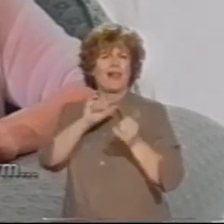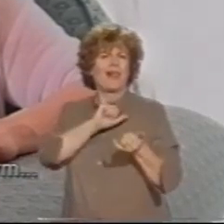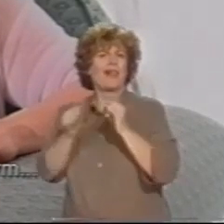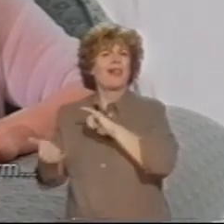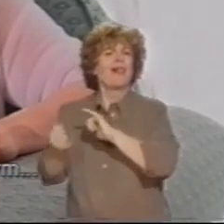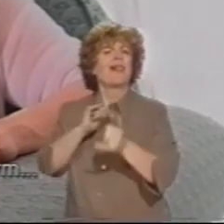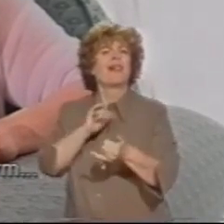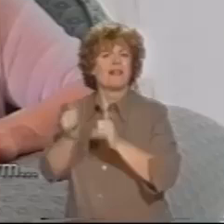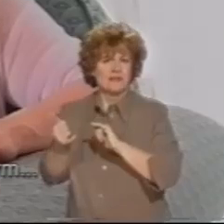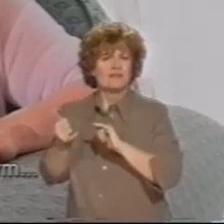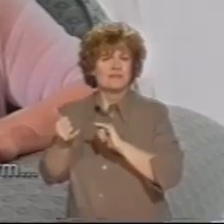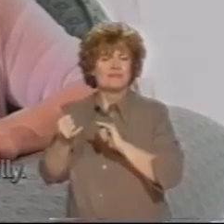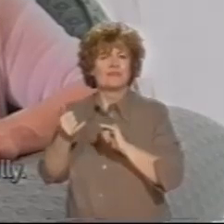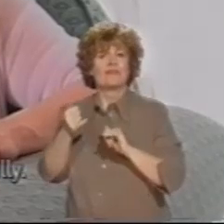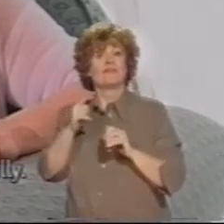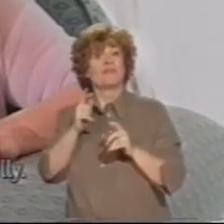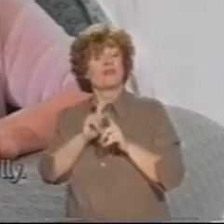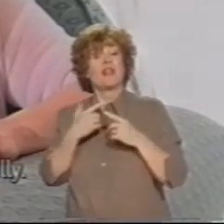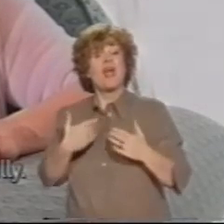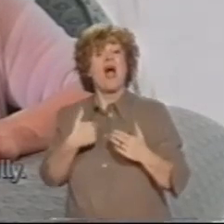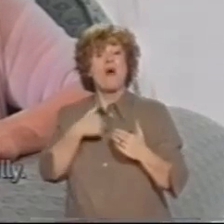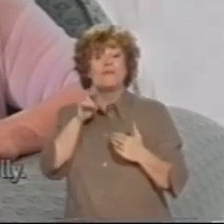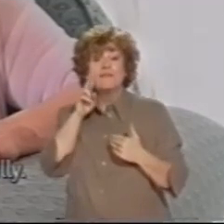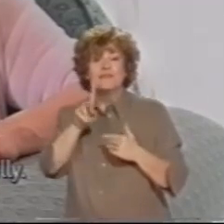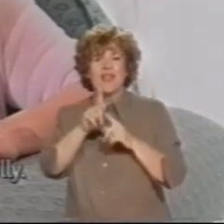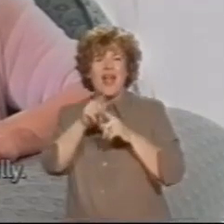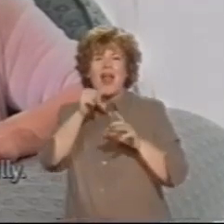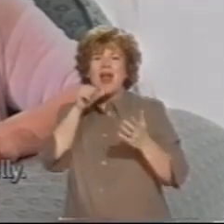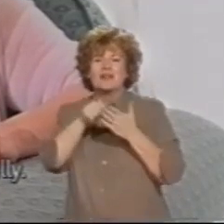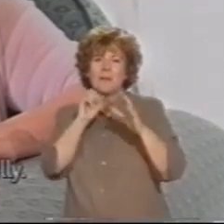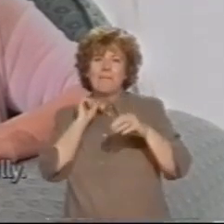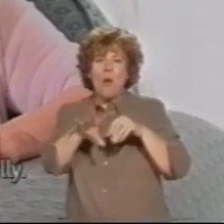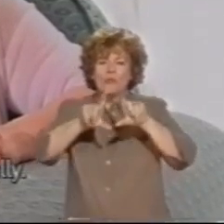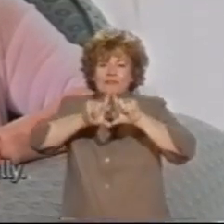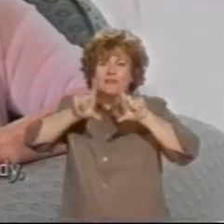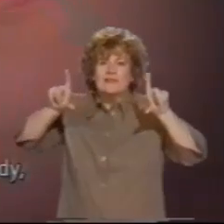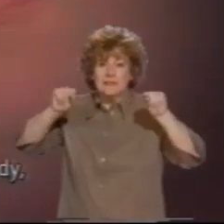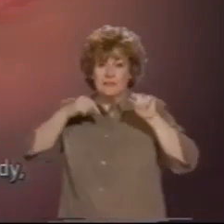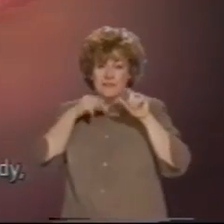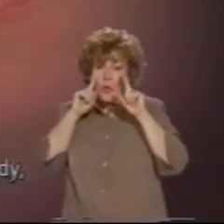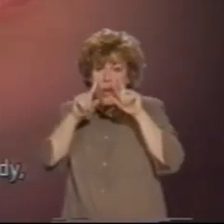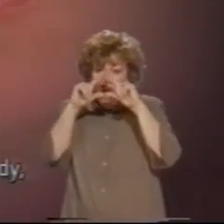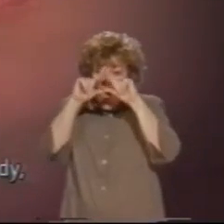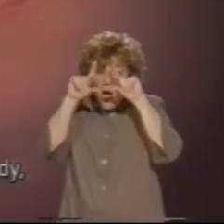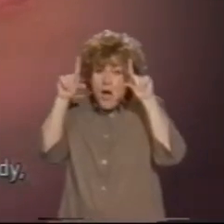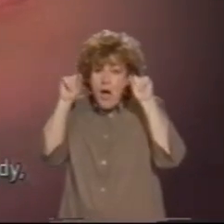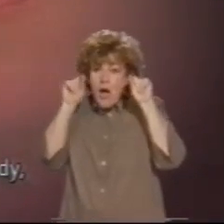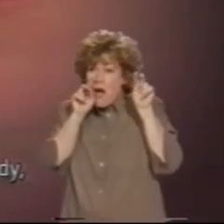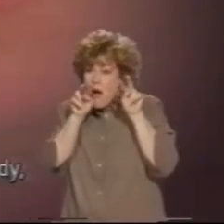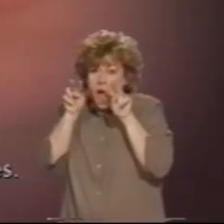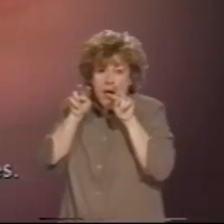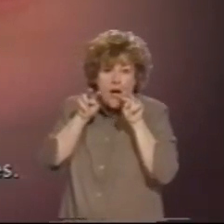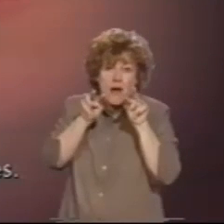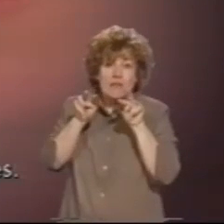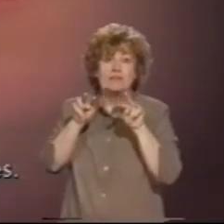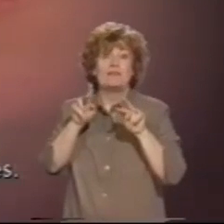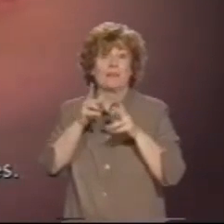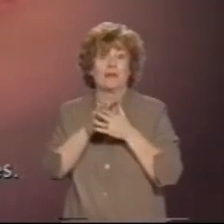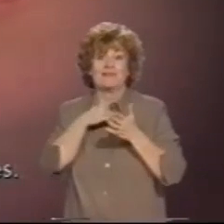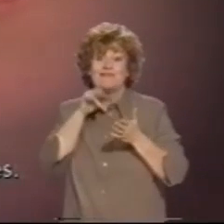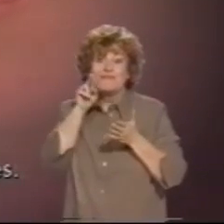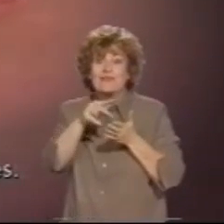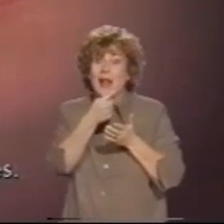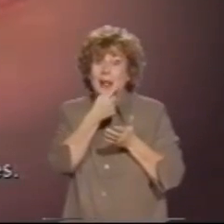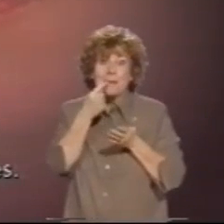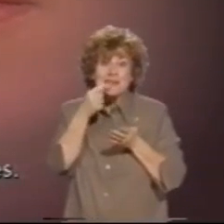is almost like looking through a letterbox, really. If I'm talking to somebody, I can see their